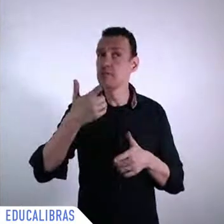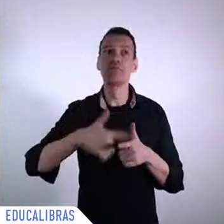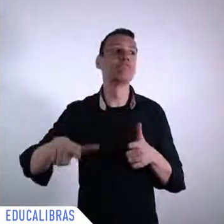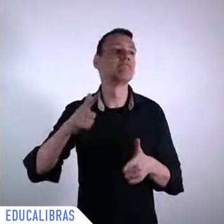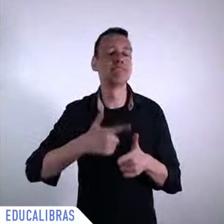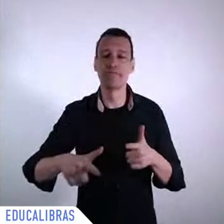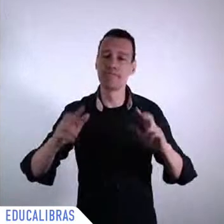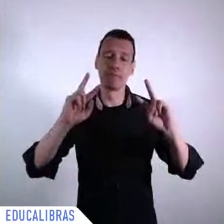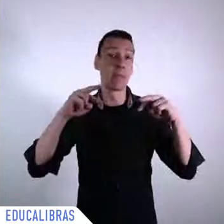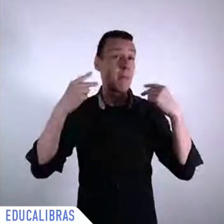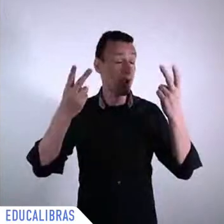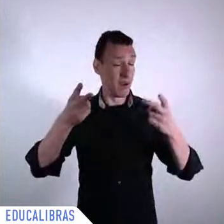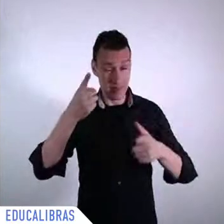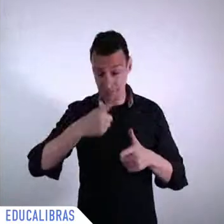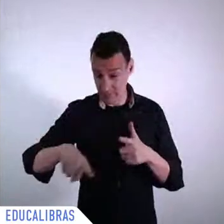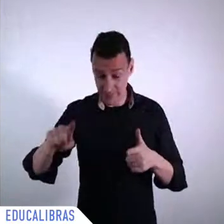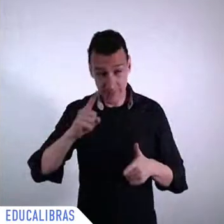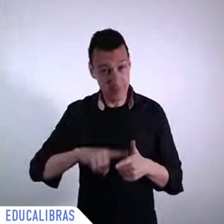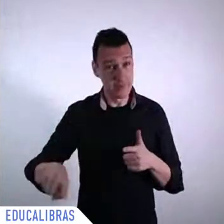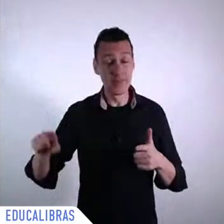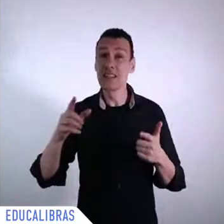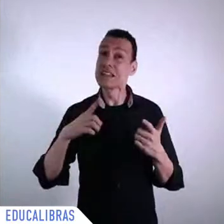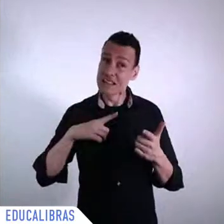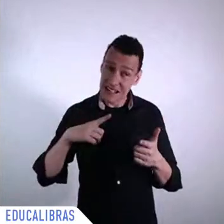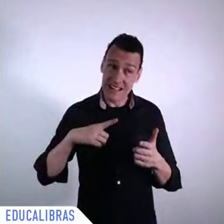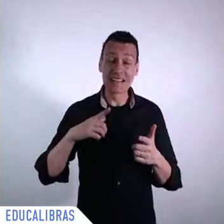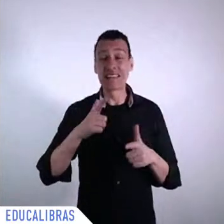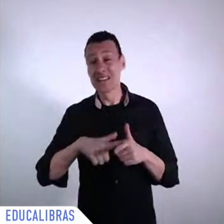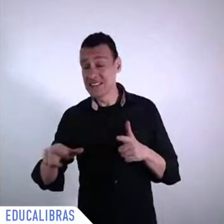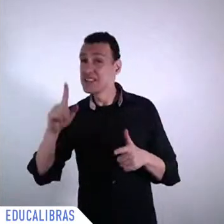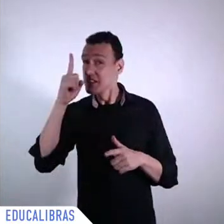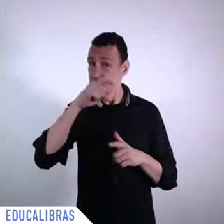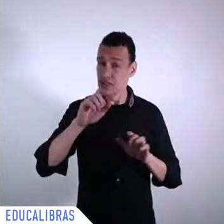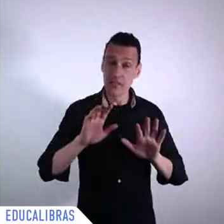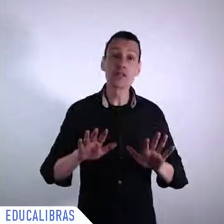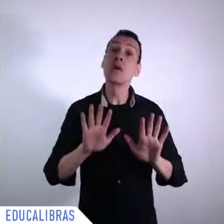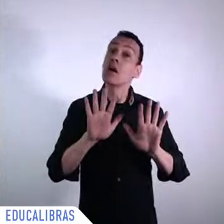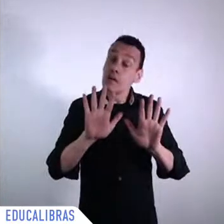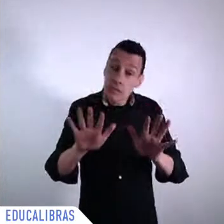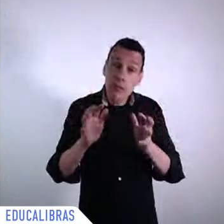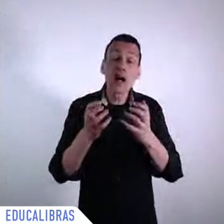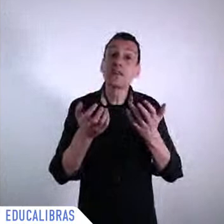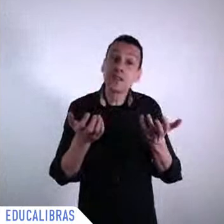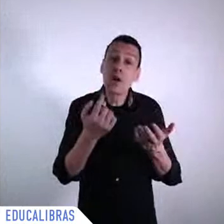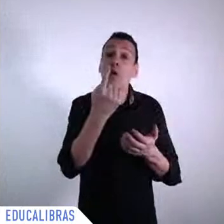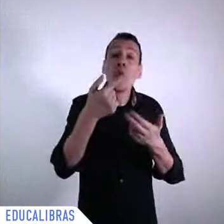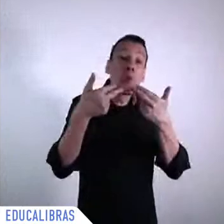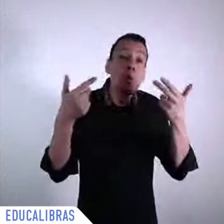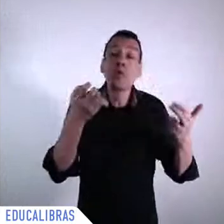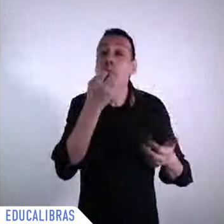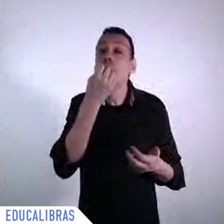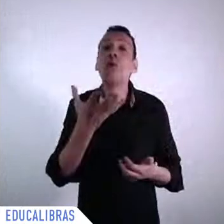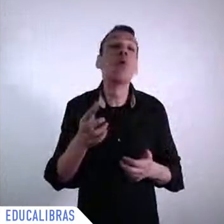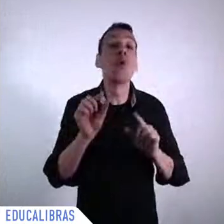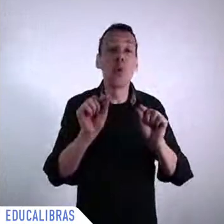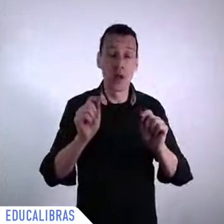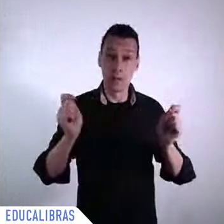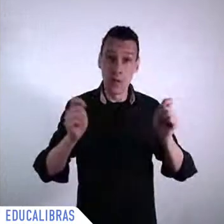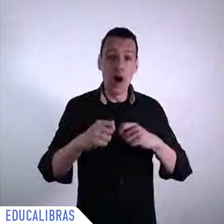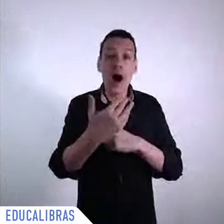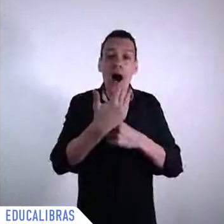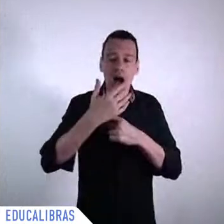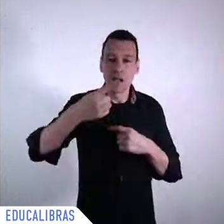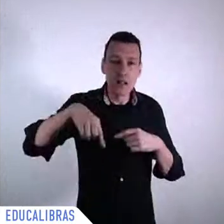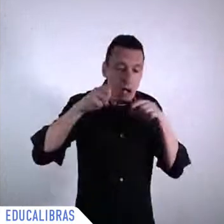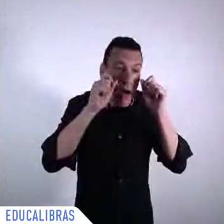for change for positive change for courageous change for transformative change it is indeed when